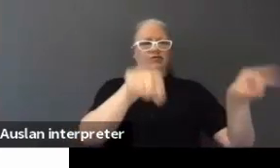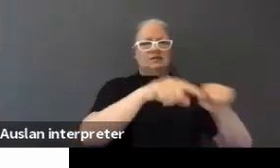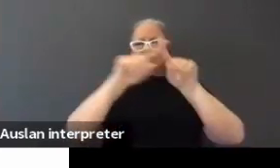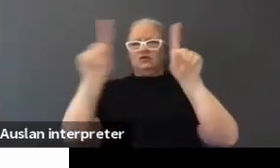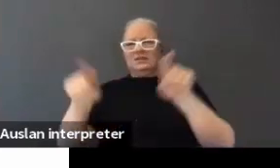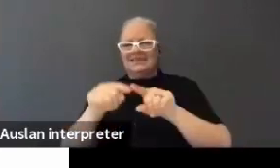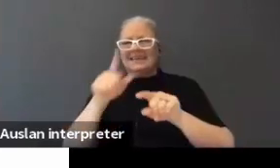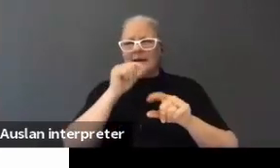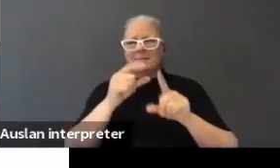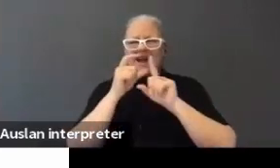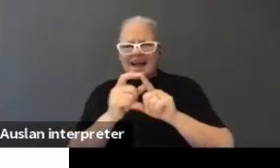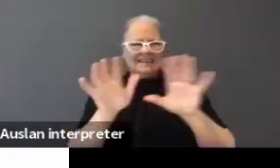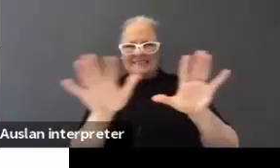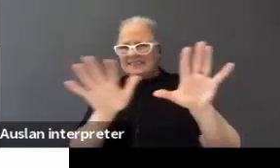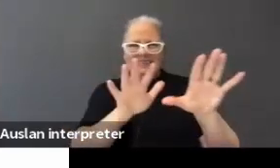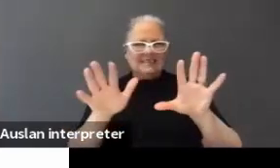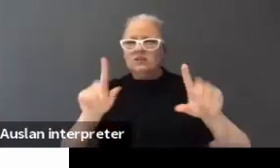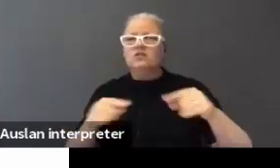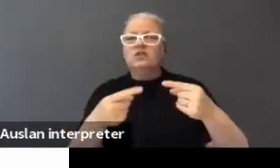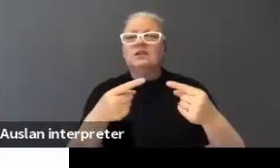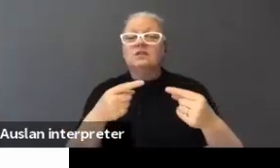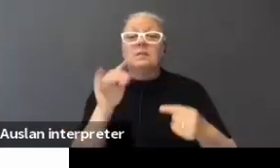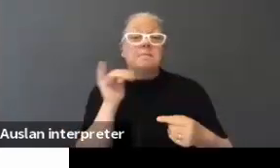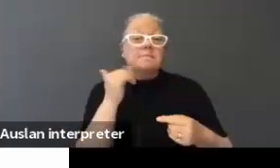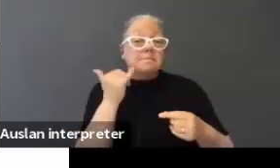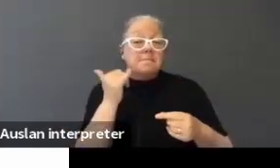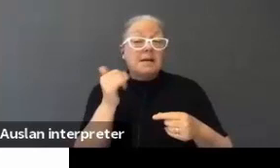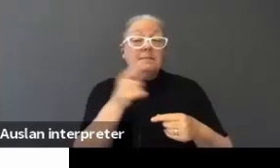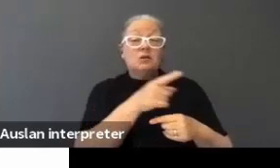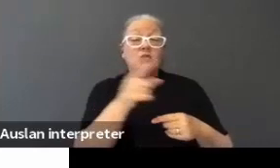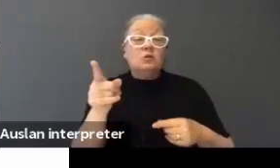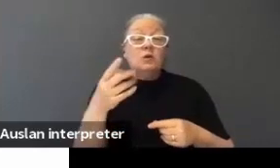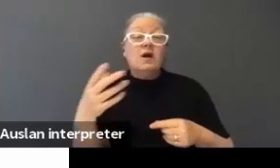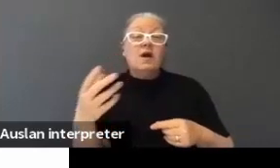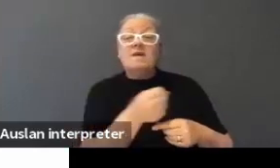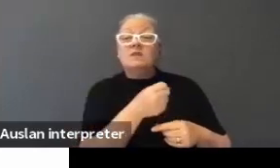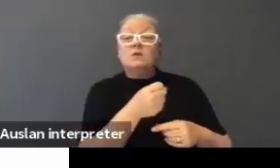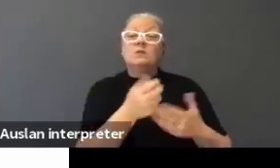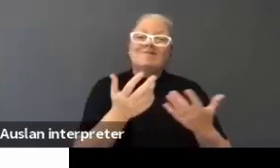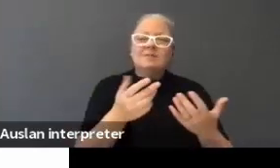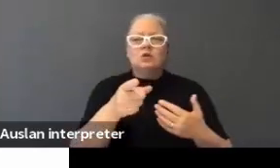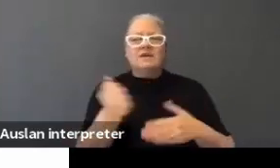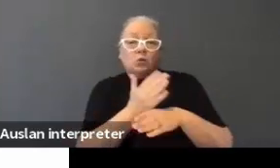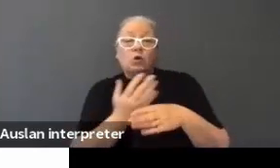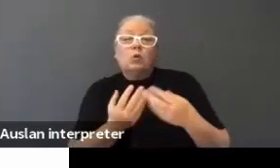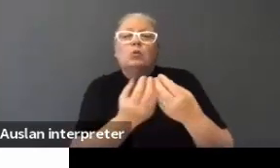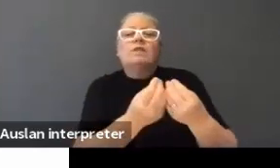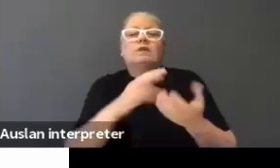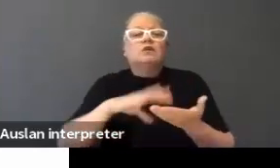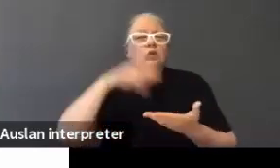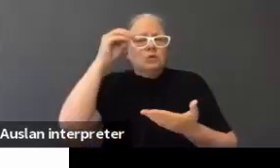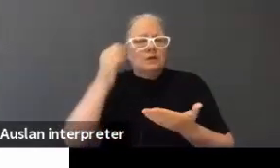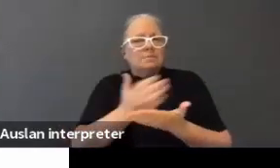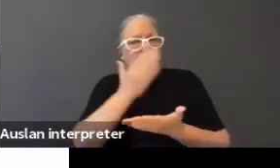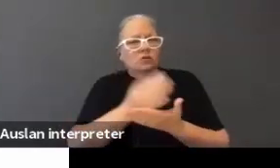challenging. So, it's something you might have to actually sit and work with your students on, making sure they